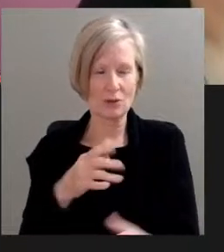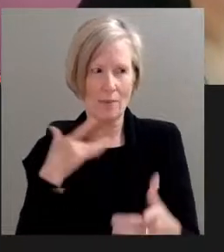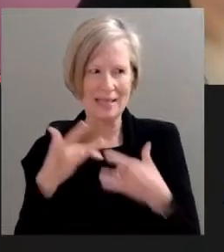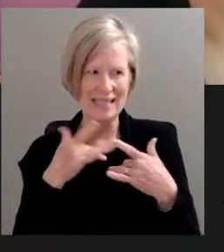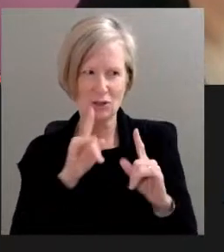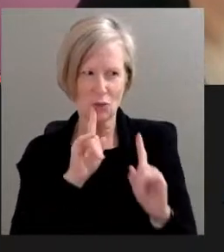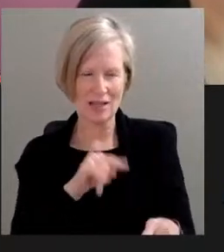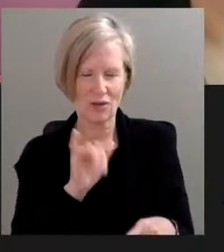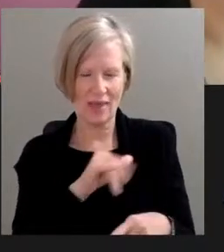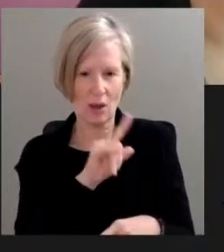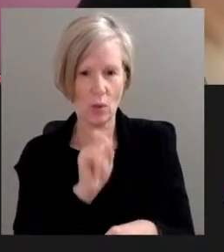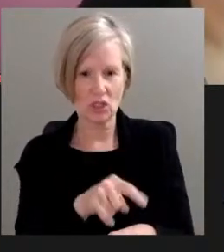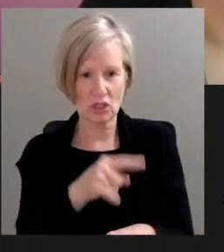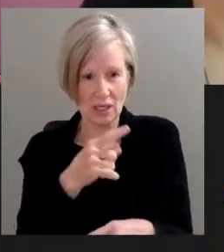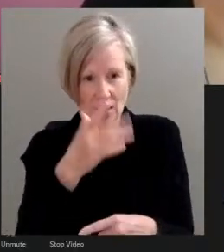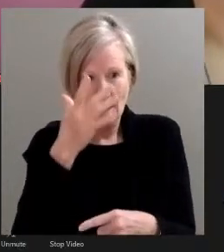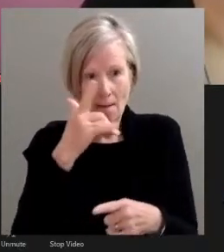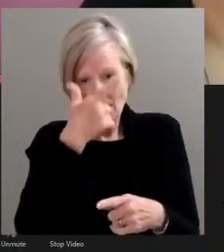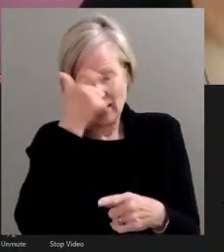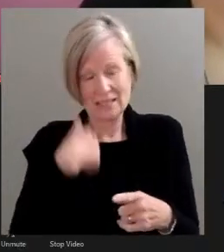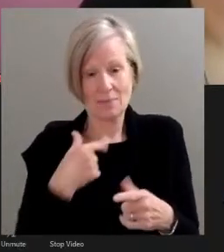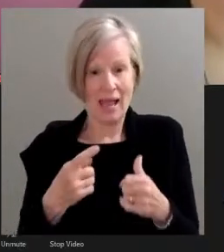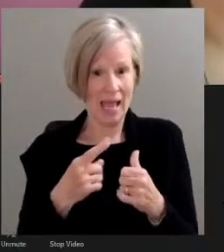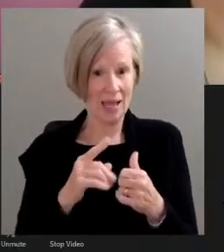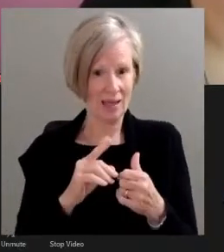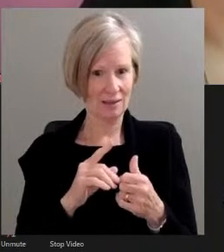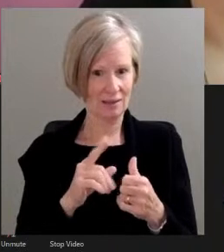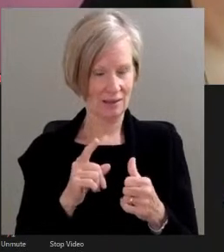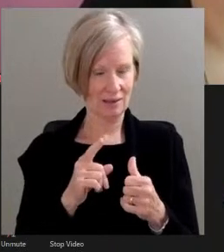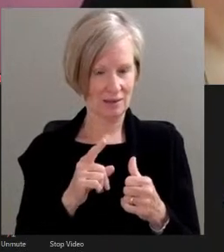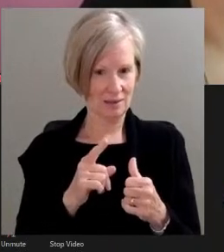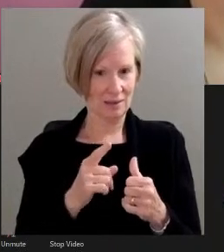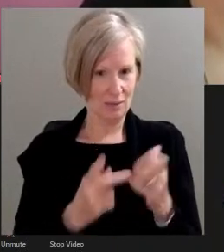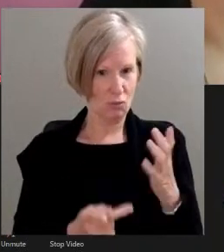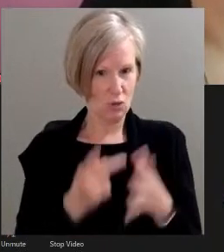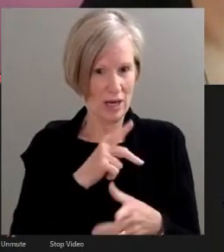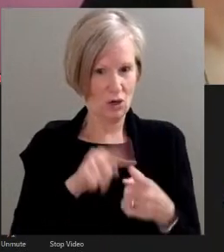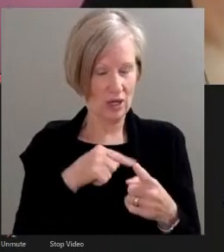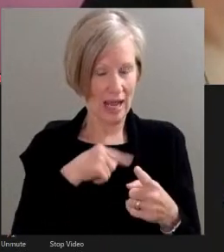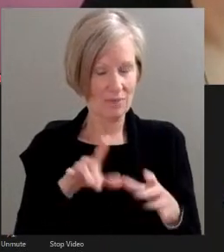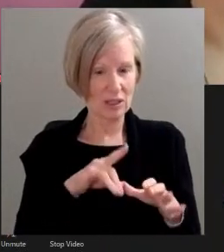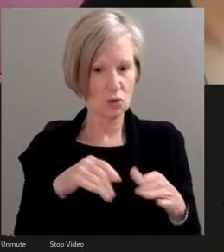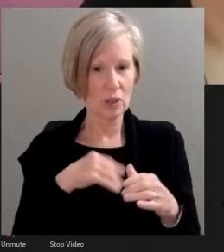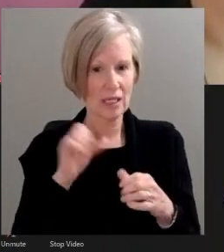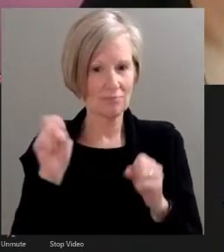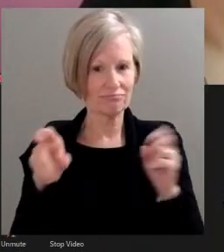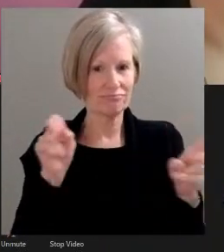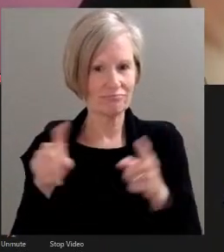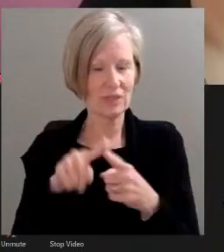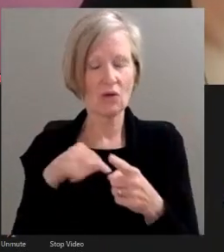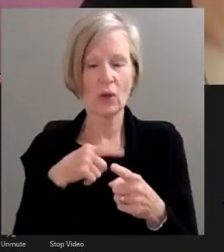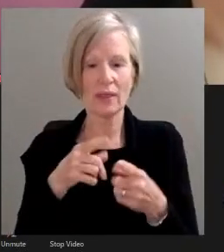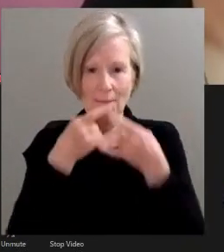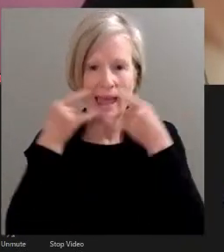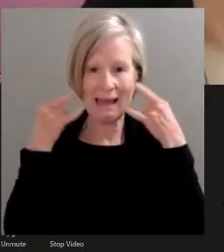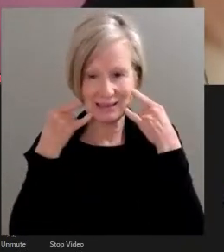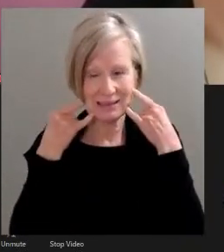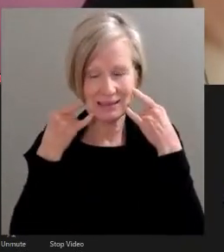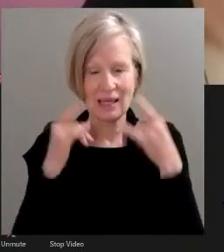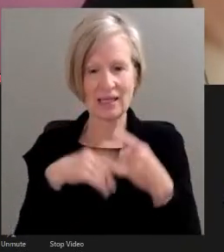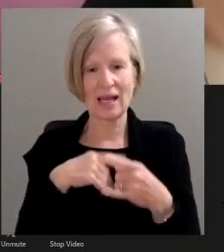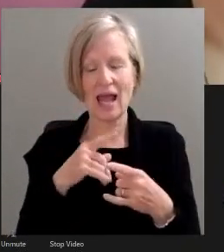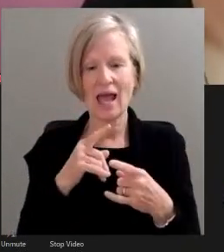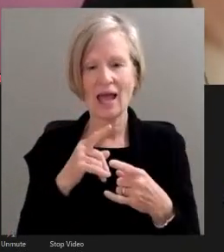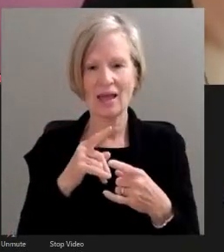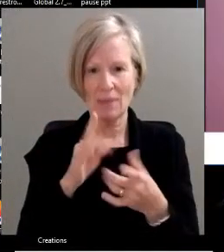question because my number one thing is I've been doing lit drops safely with a mask across the county, and I put out 4,500 pieces